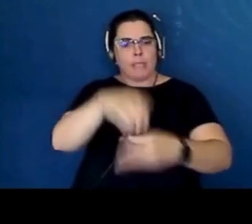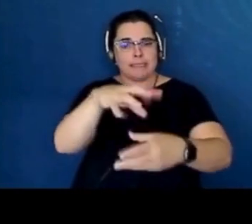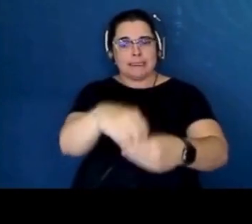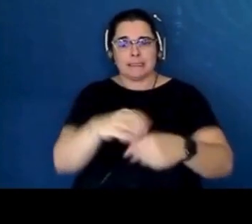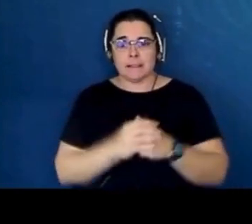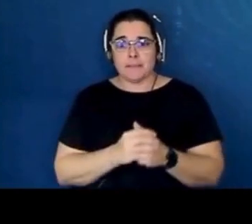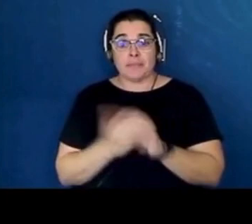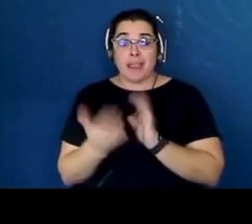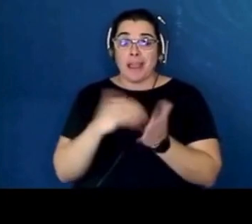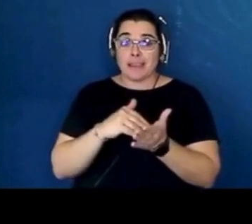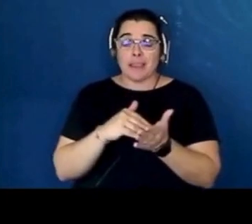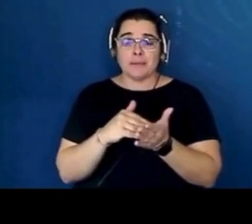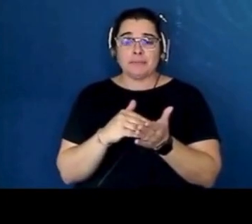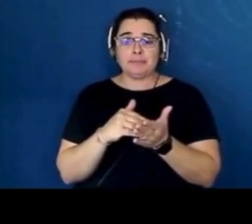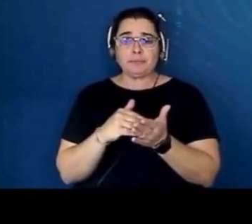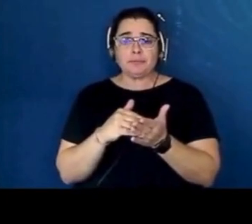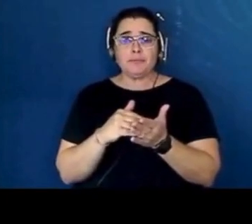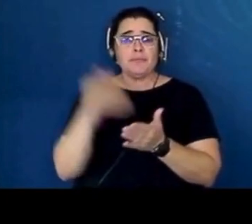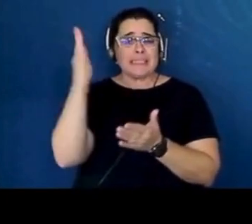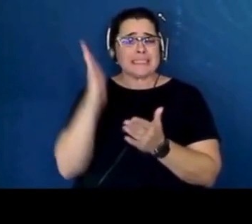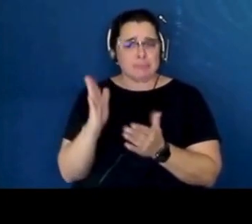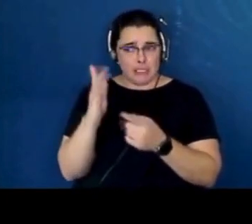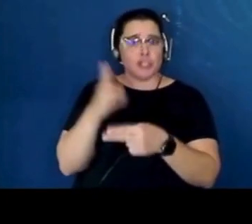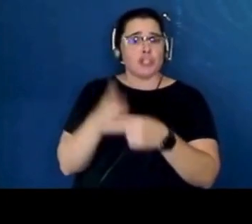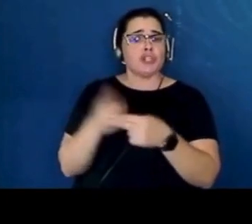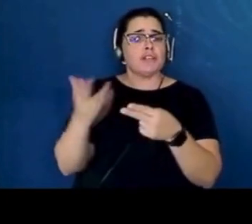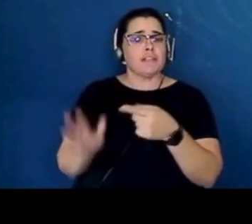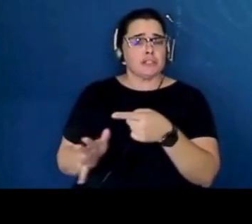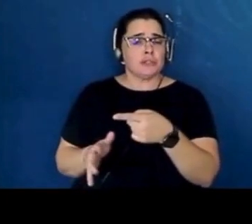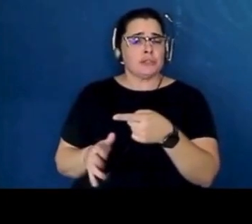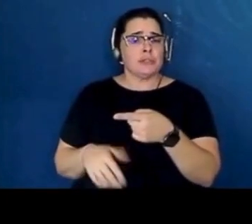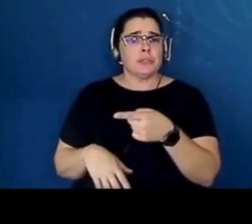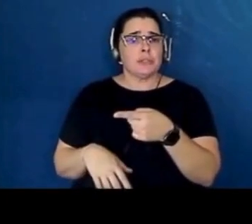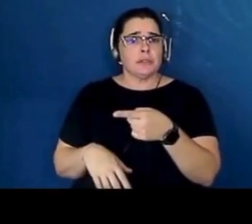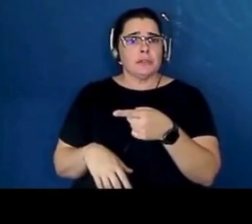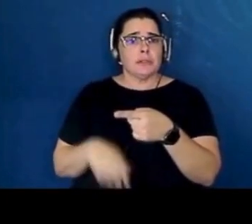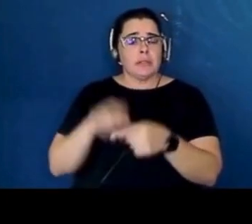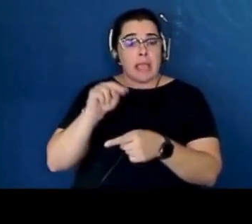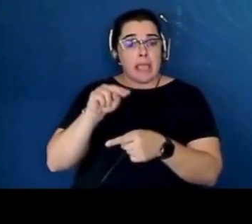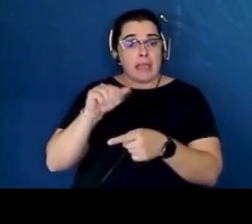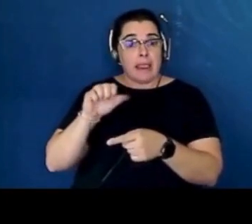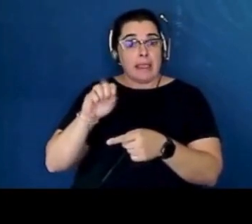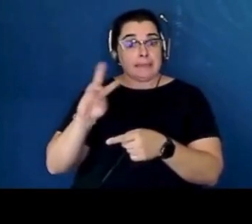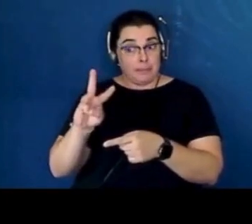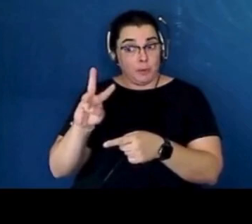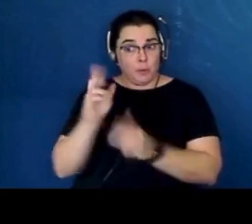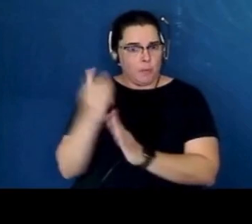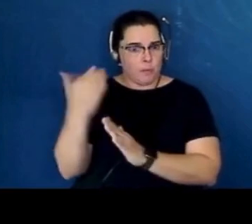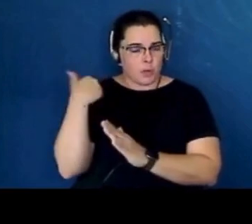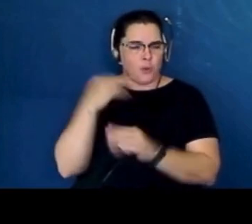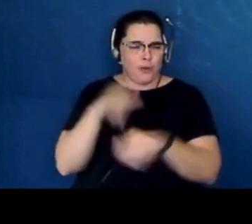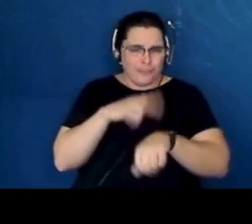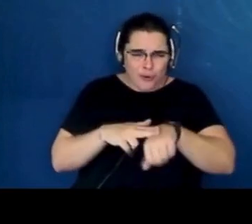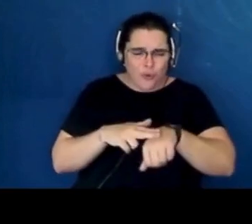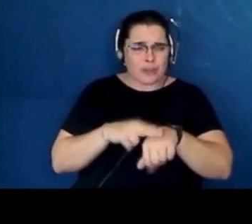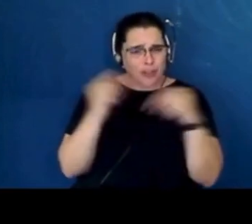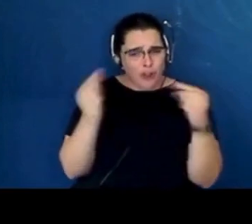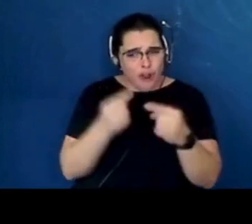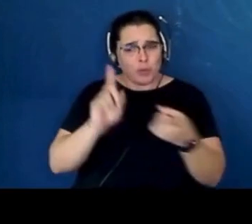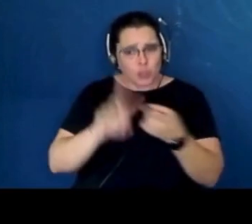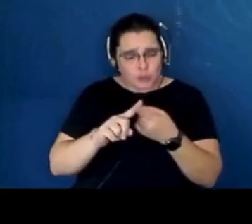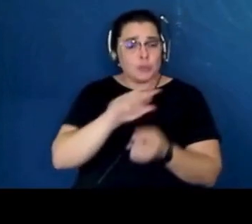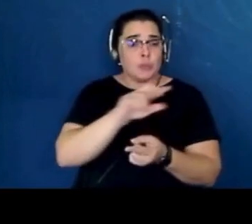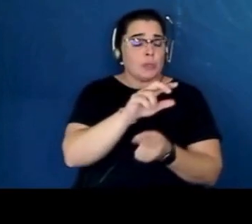Again, as the speaker so rightly said from NASW a moment ago, of course harmful to Native